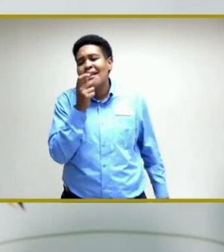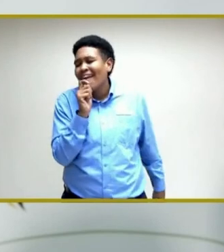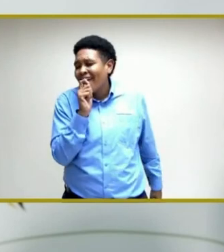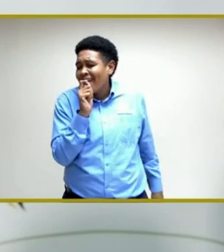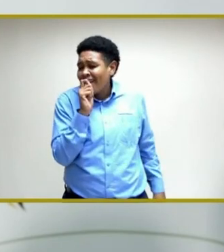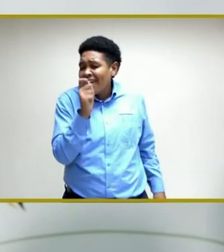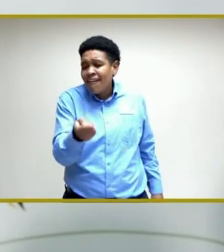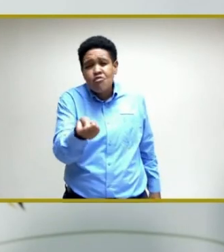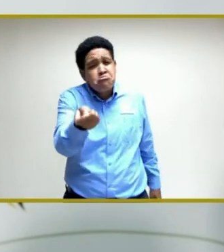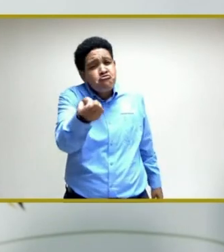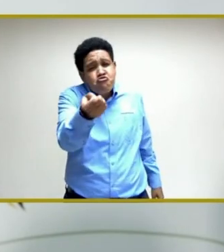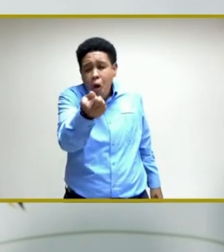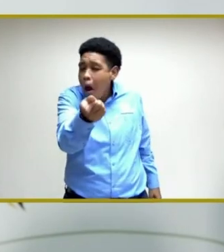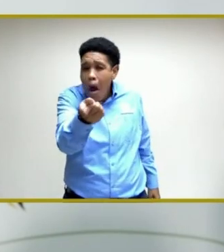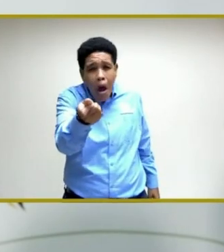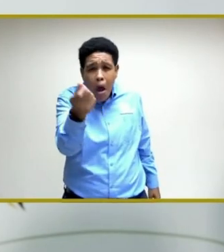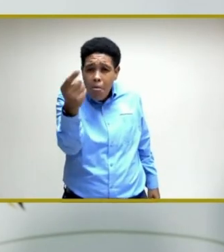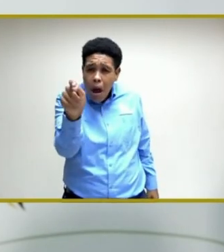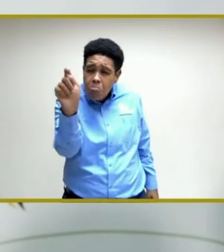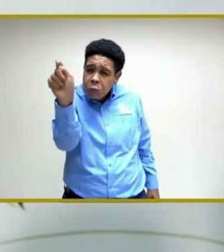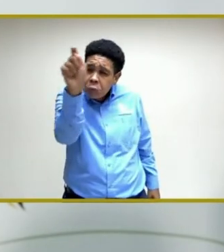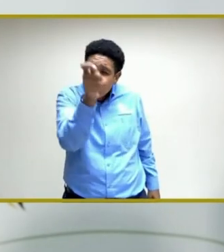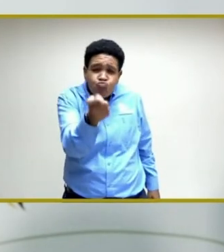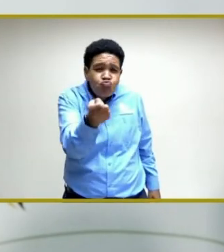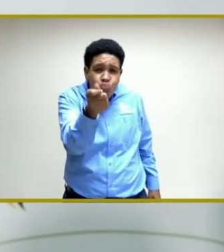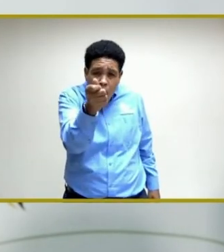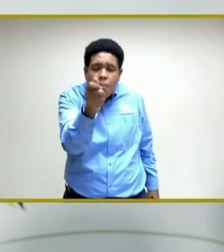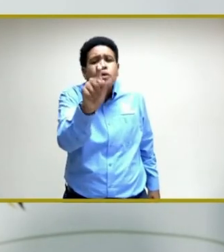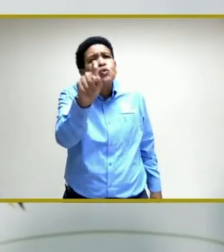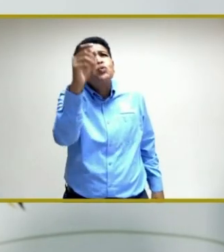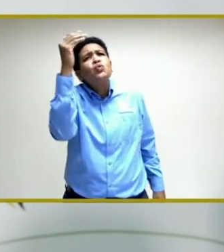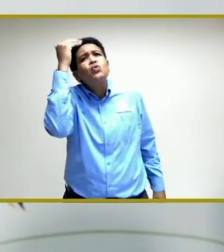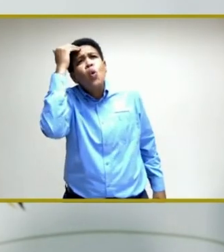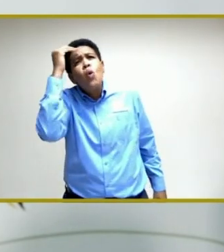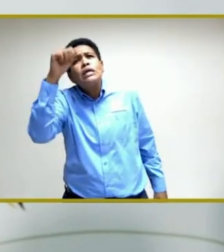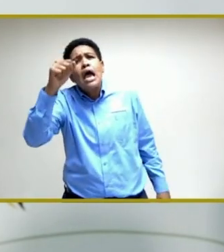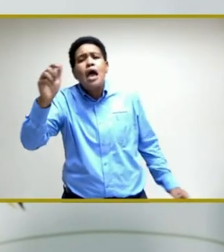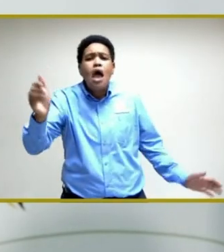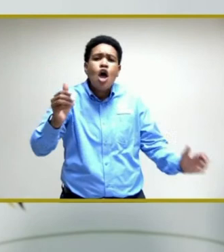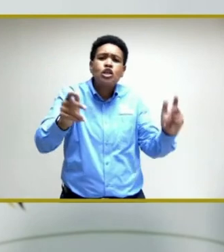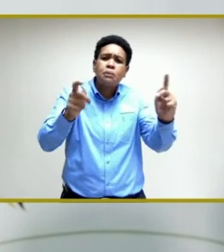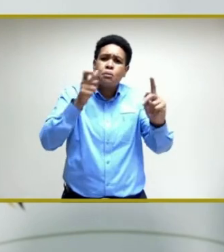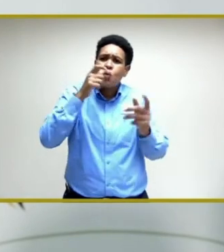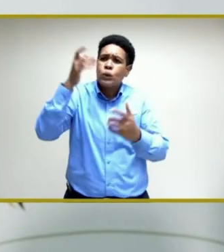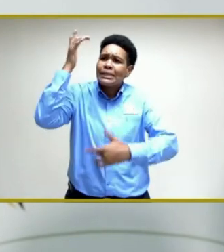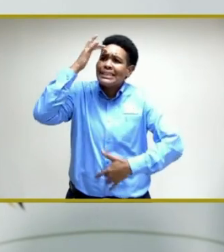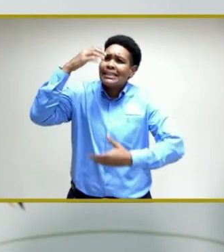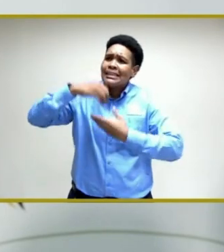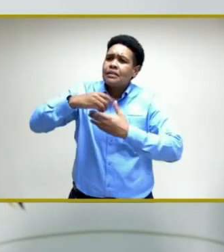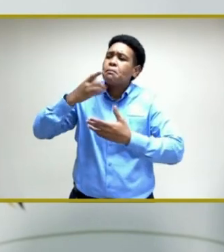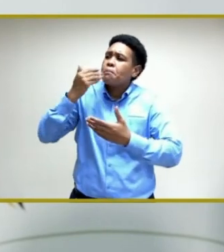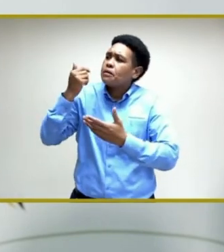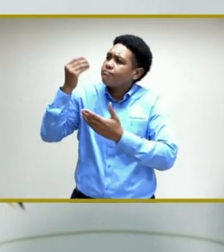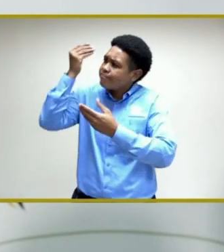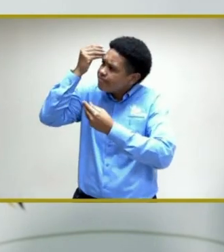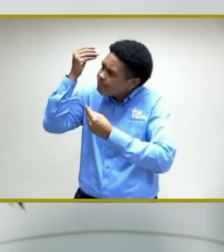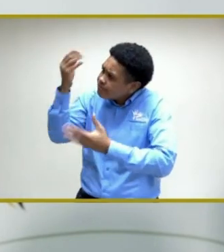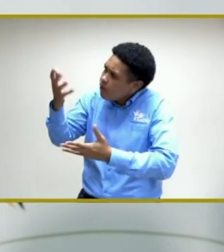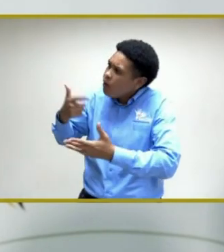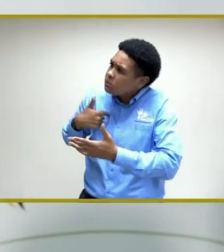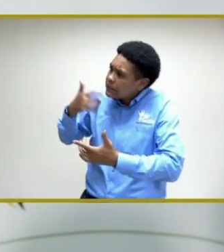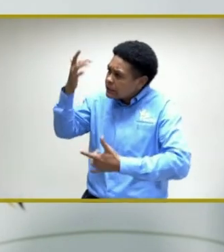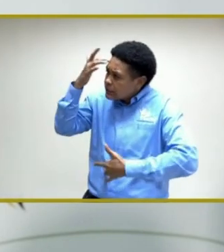know about it and we encourage persons who have illnesses to discuss with the persons